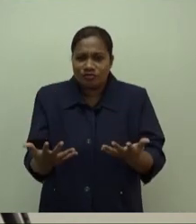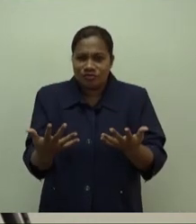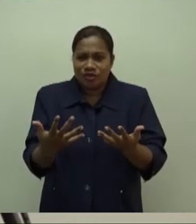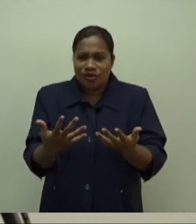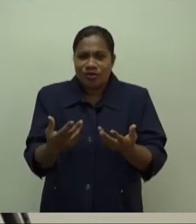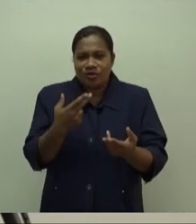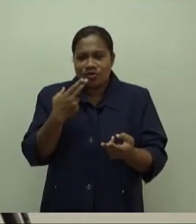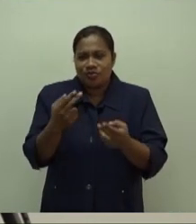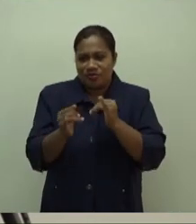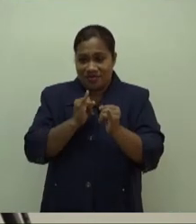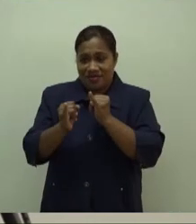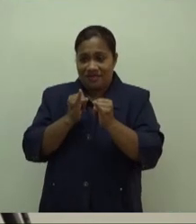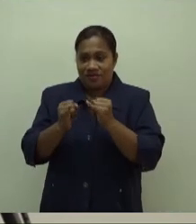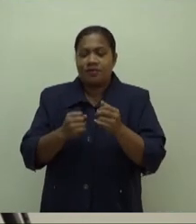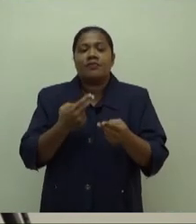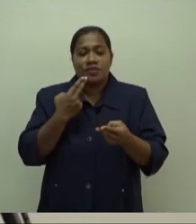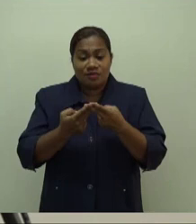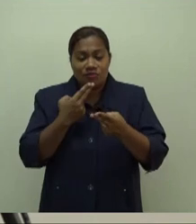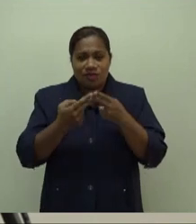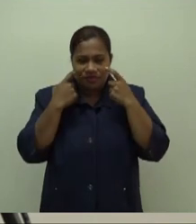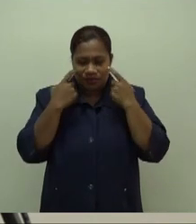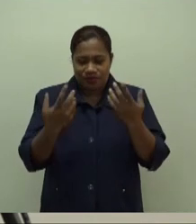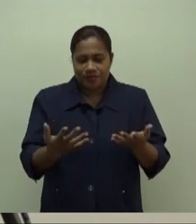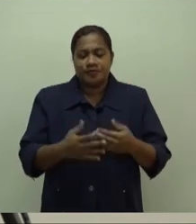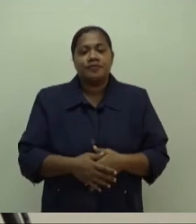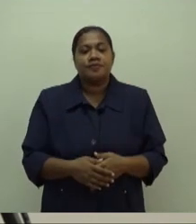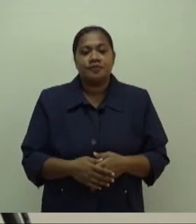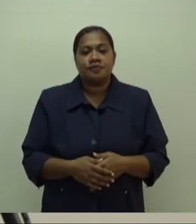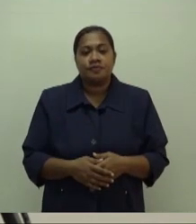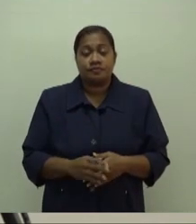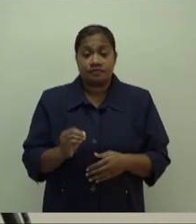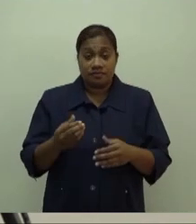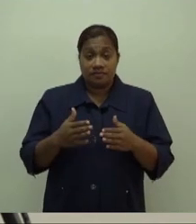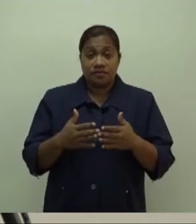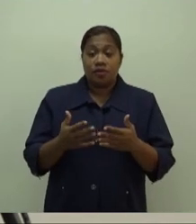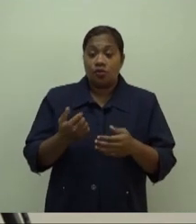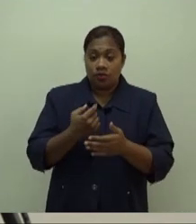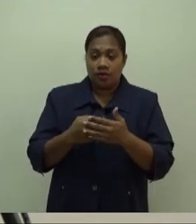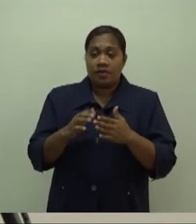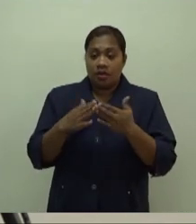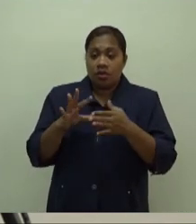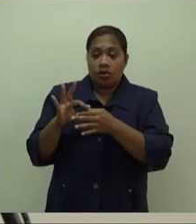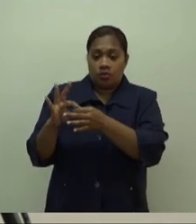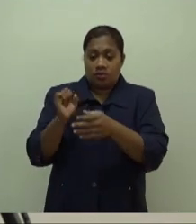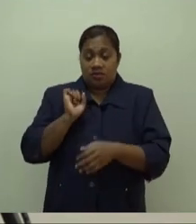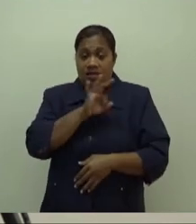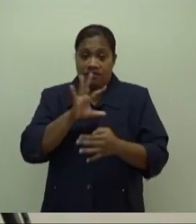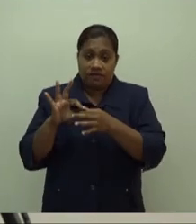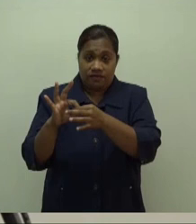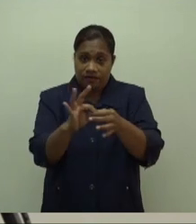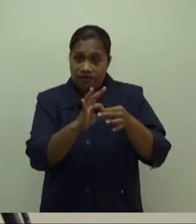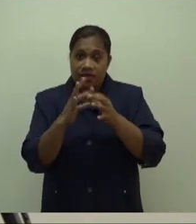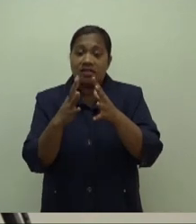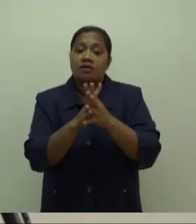And to ensure that our staff are catered for as well, we're working with WHO to provide support for mental health and psychosocial